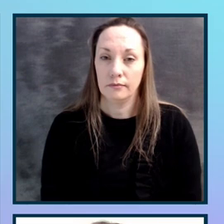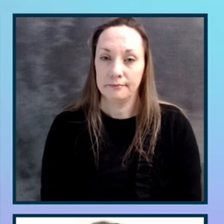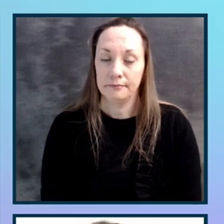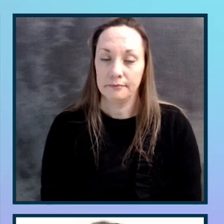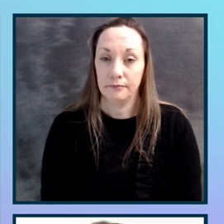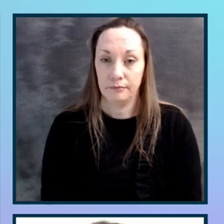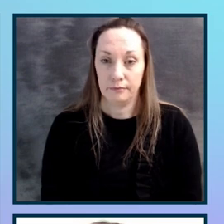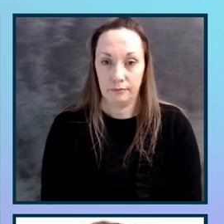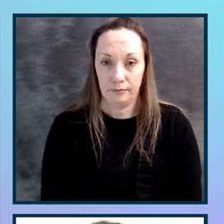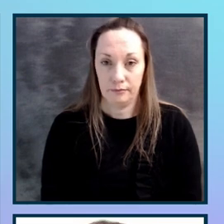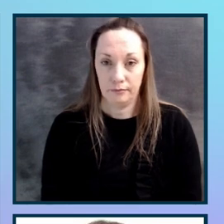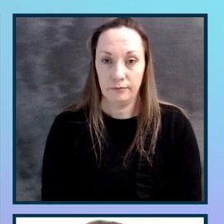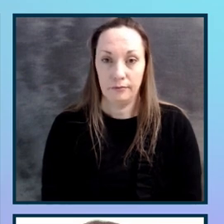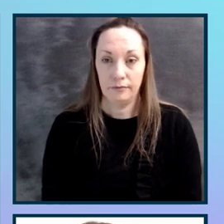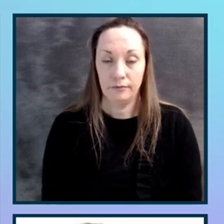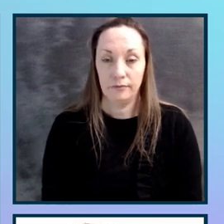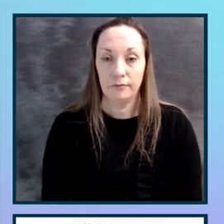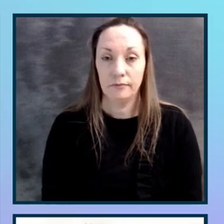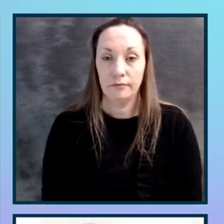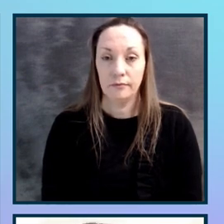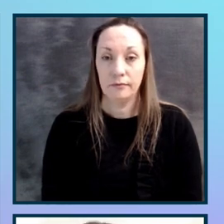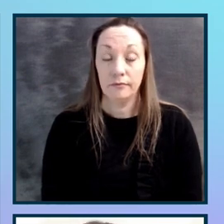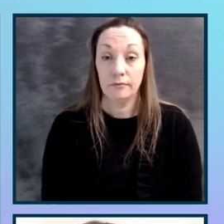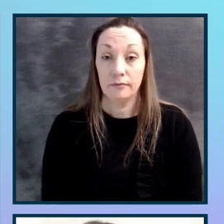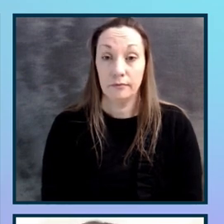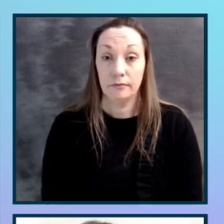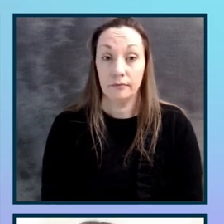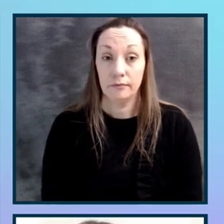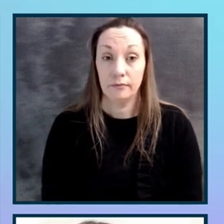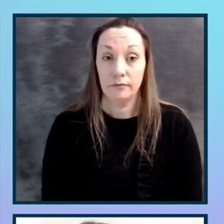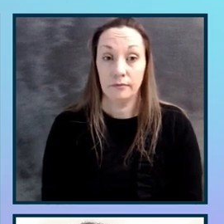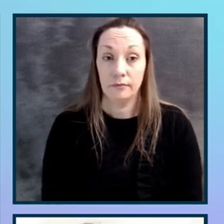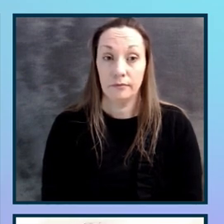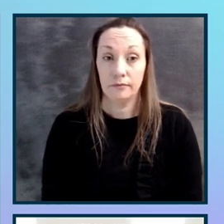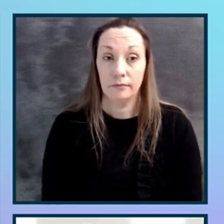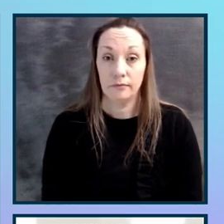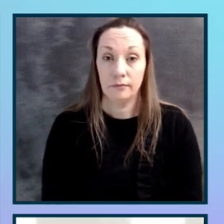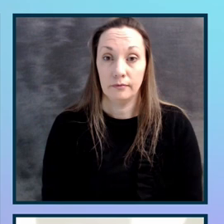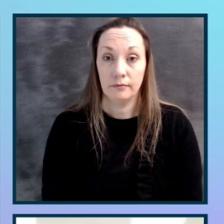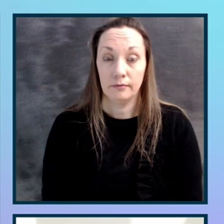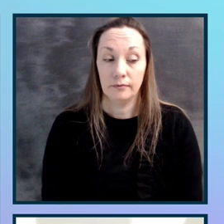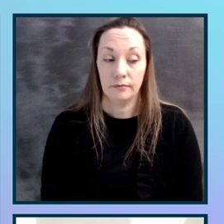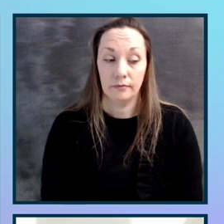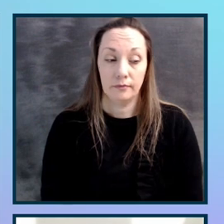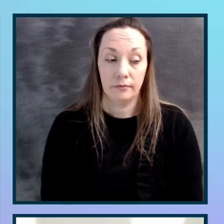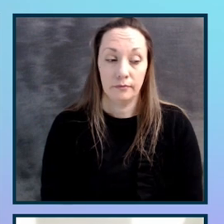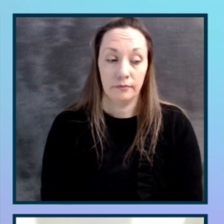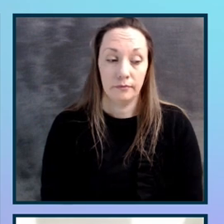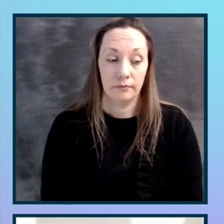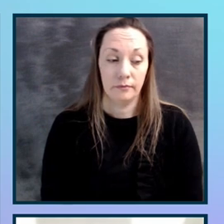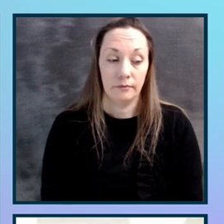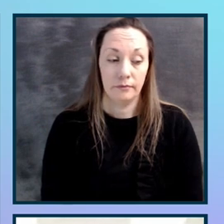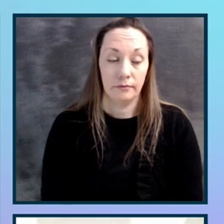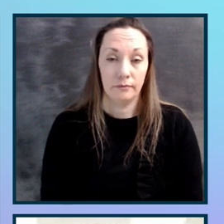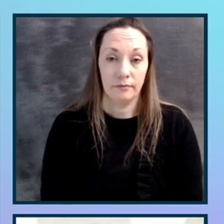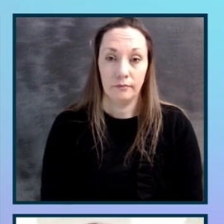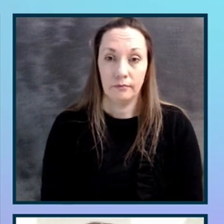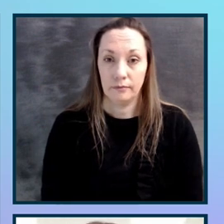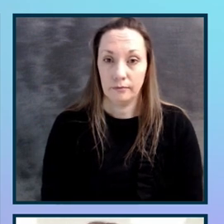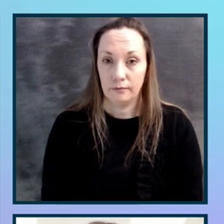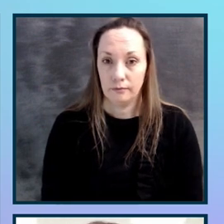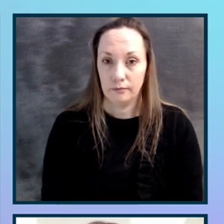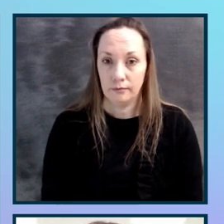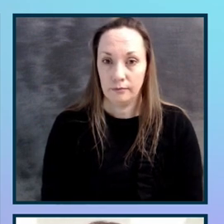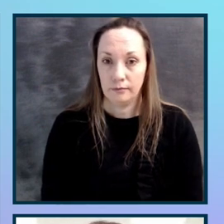out how to get the pump up so the pump will work. And I've twisted a few times counterclockwise and nothing is happening. Okay.